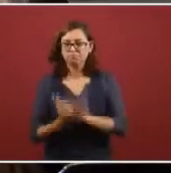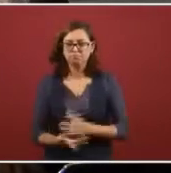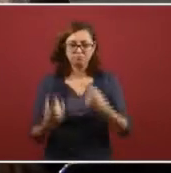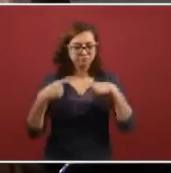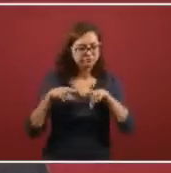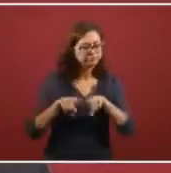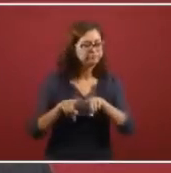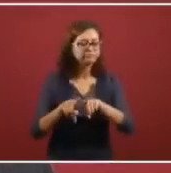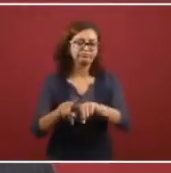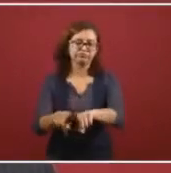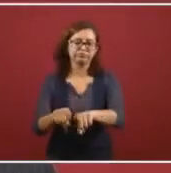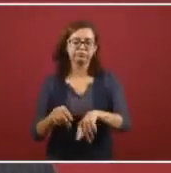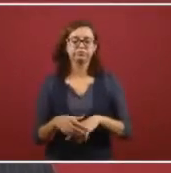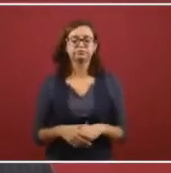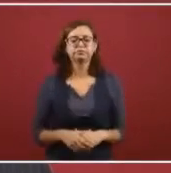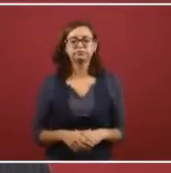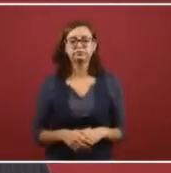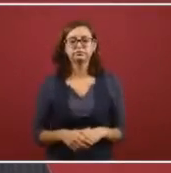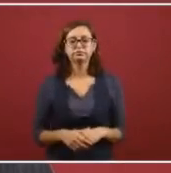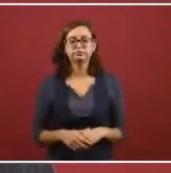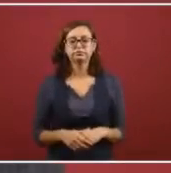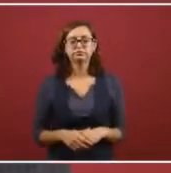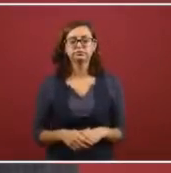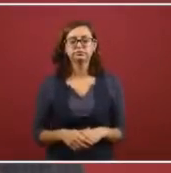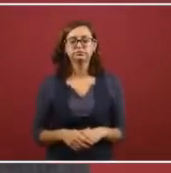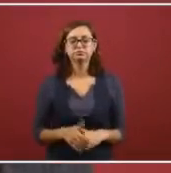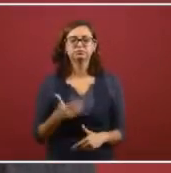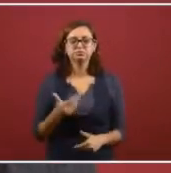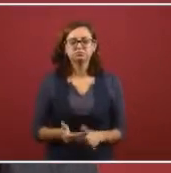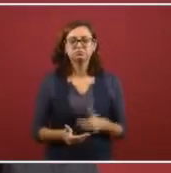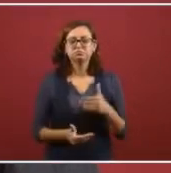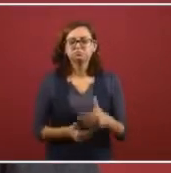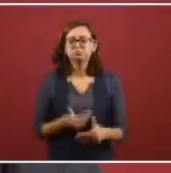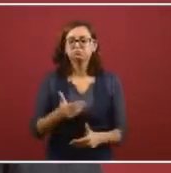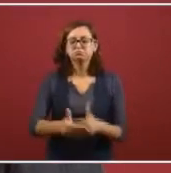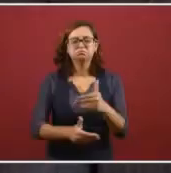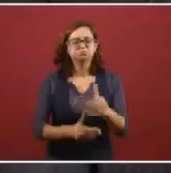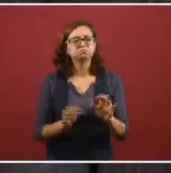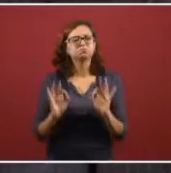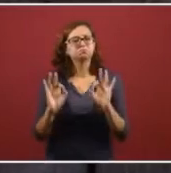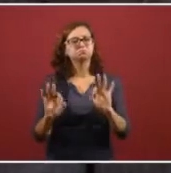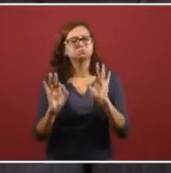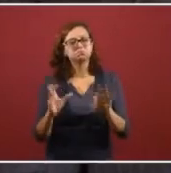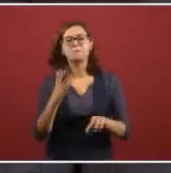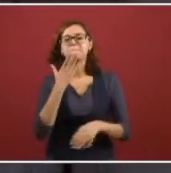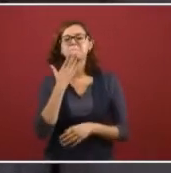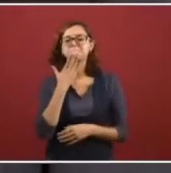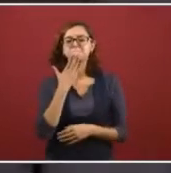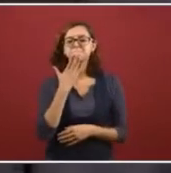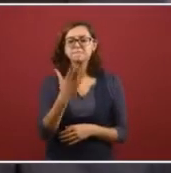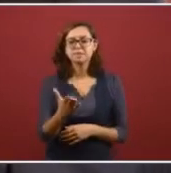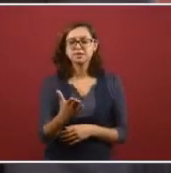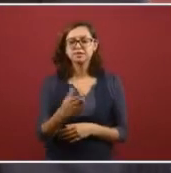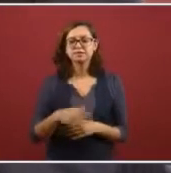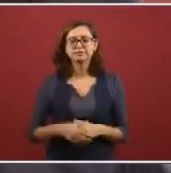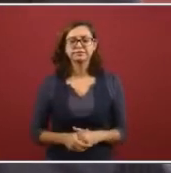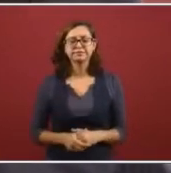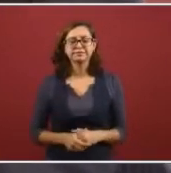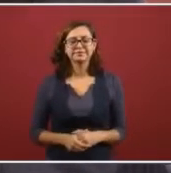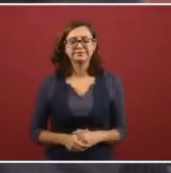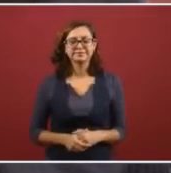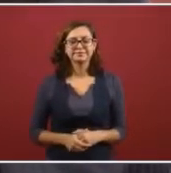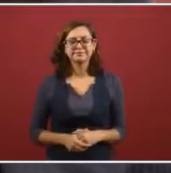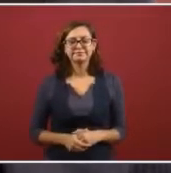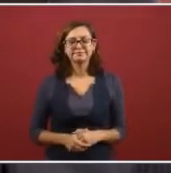country. And in general, the results are good. We are doing well.